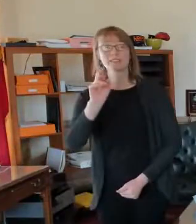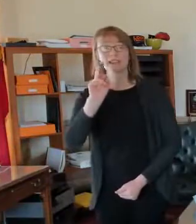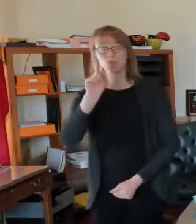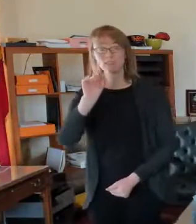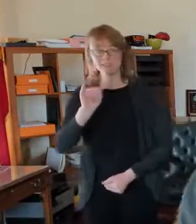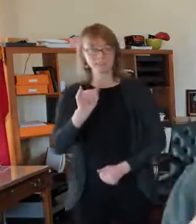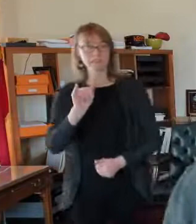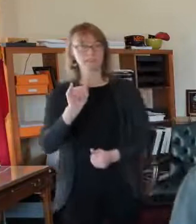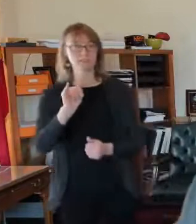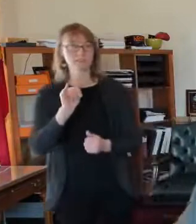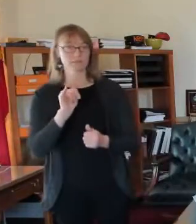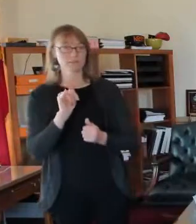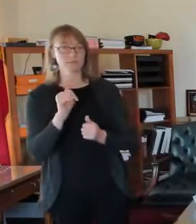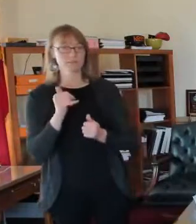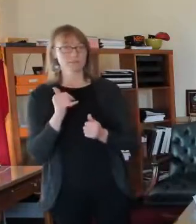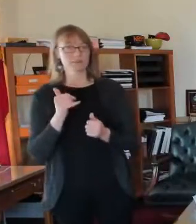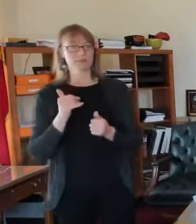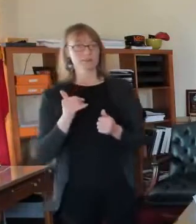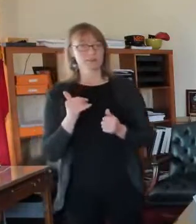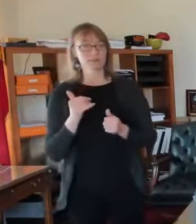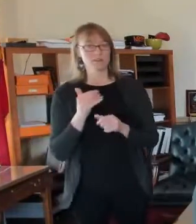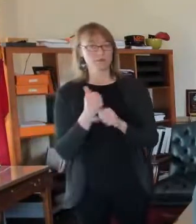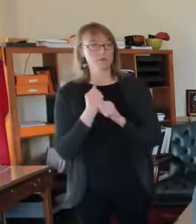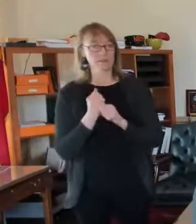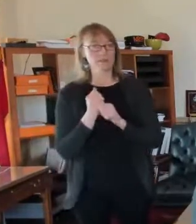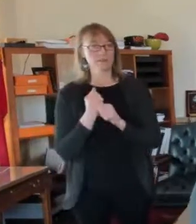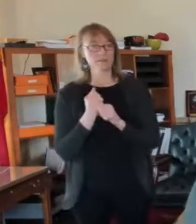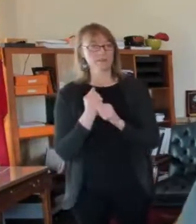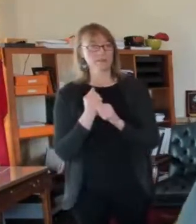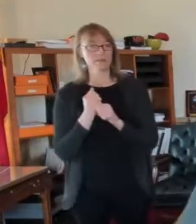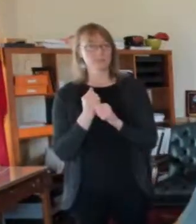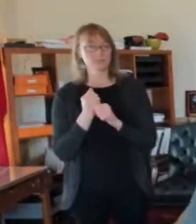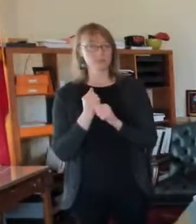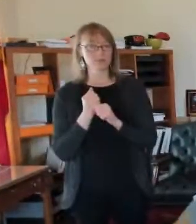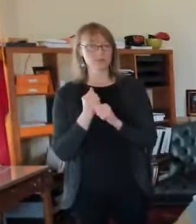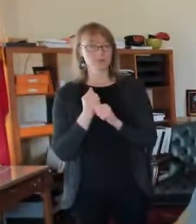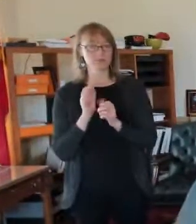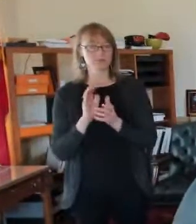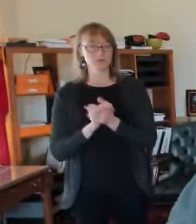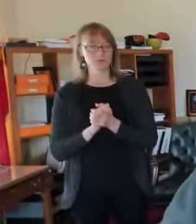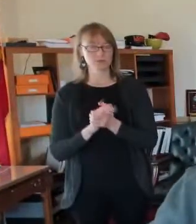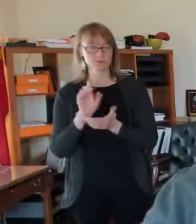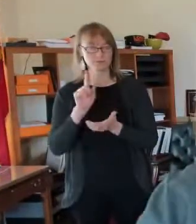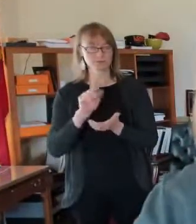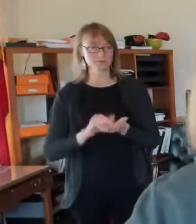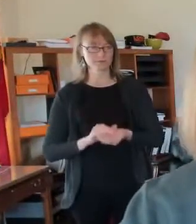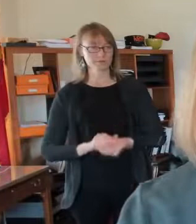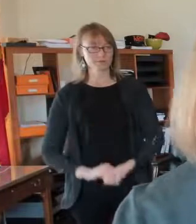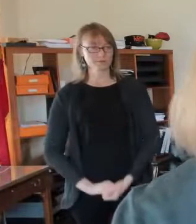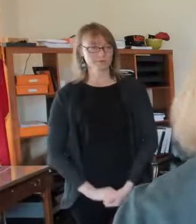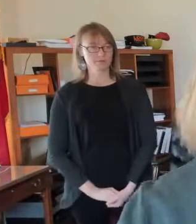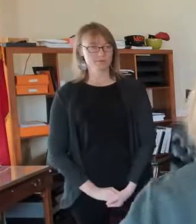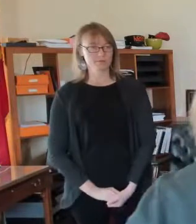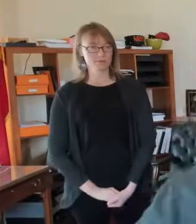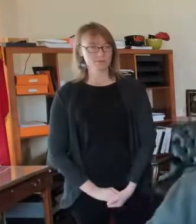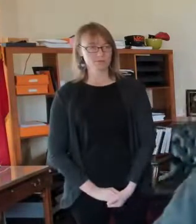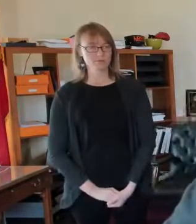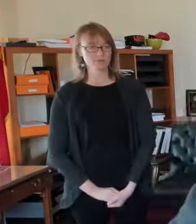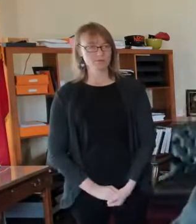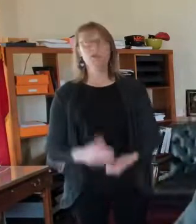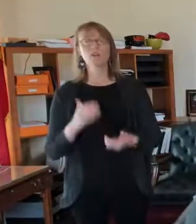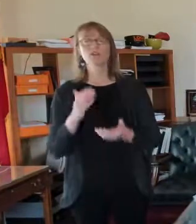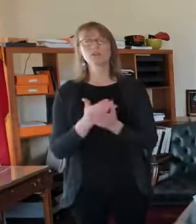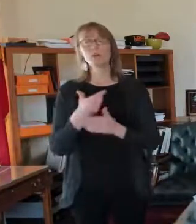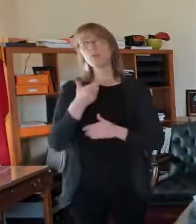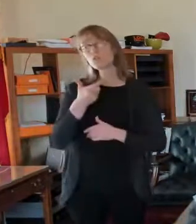Okay. So a couple of viewers, uh, have mentioned that they are 65 or older